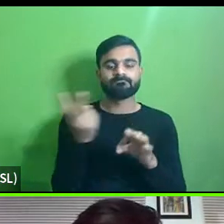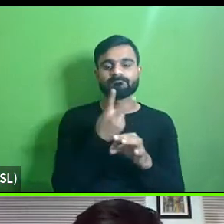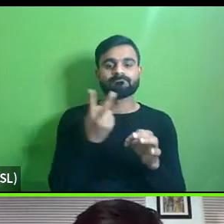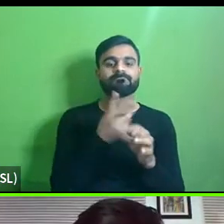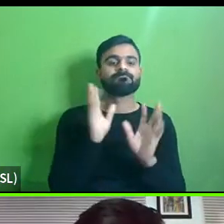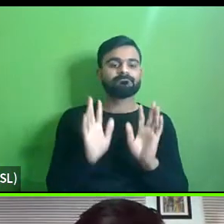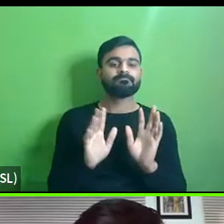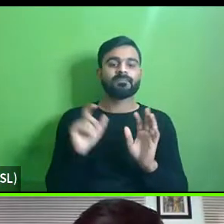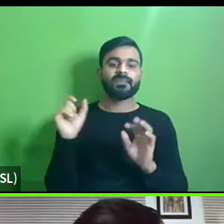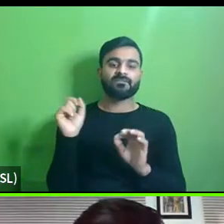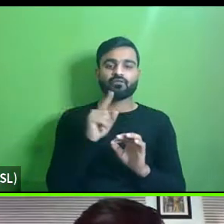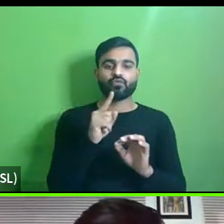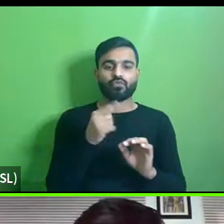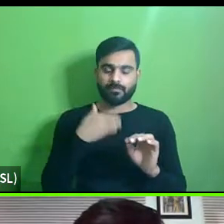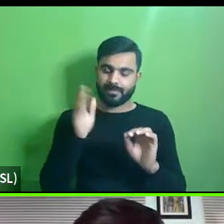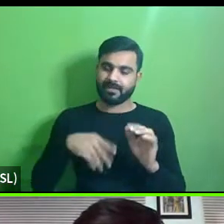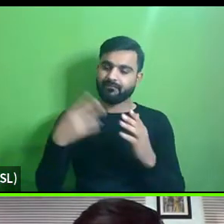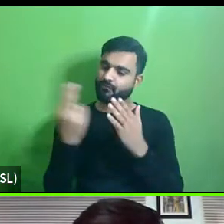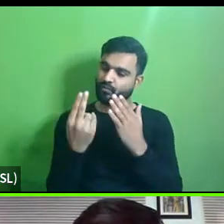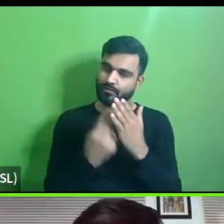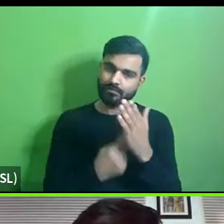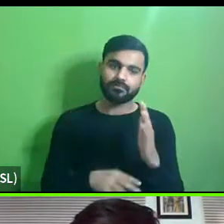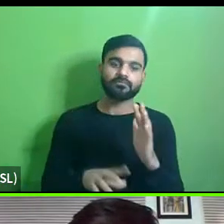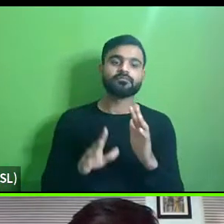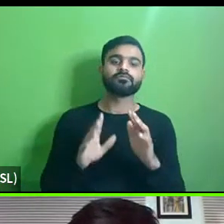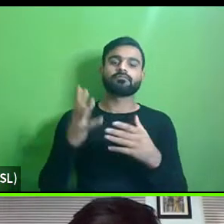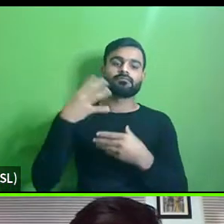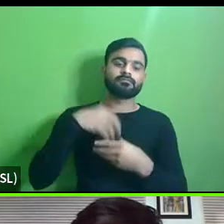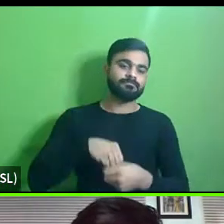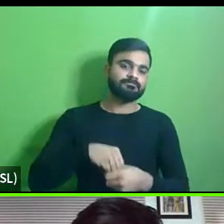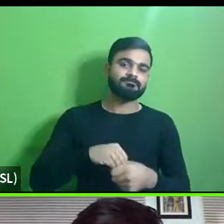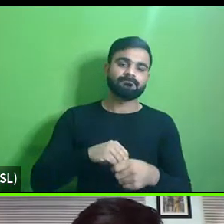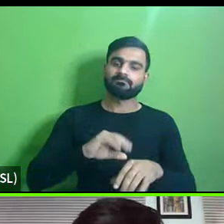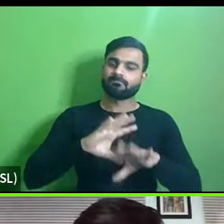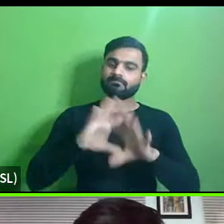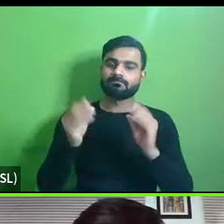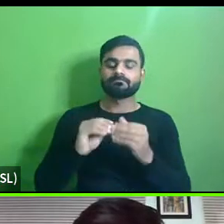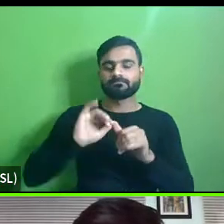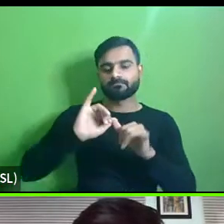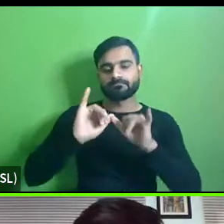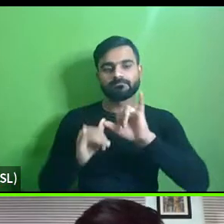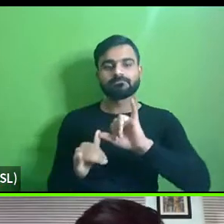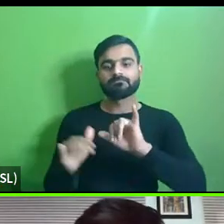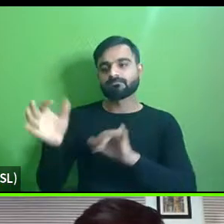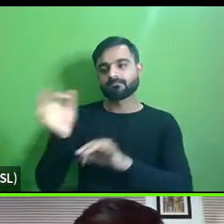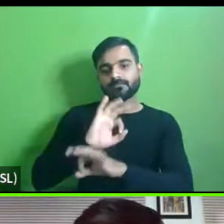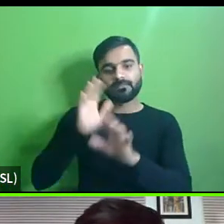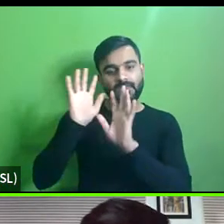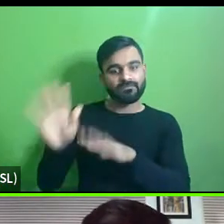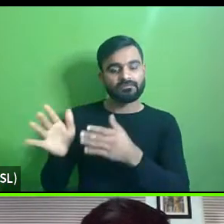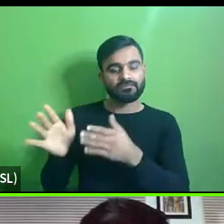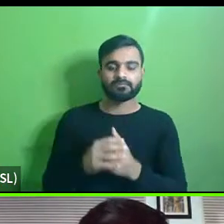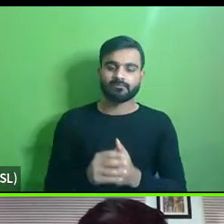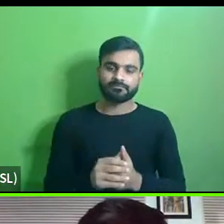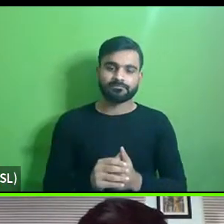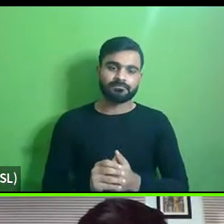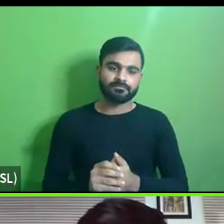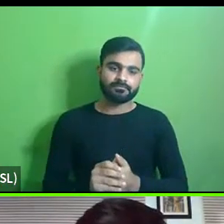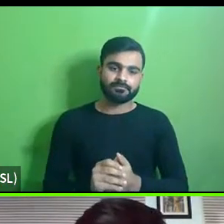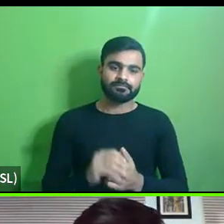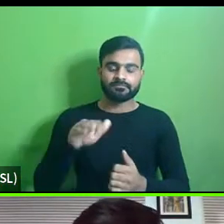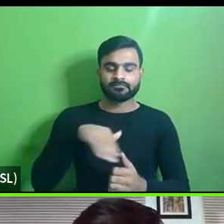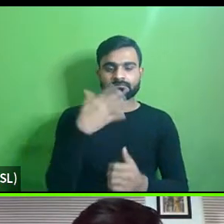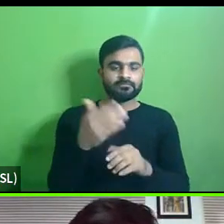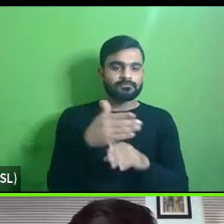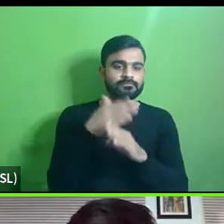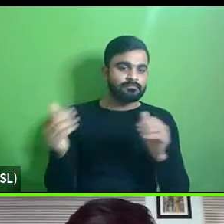first of all we have to design uh we have to take into consideration all the parameters which are already there uh and also impart